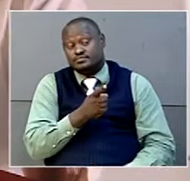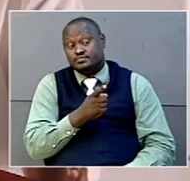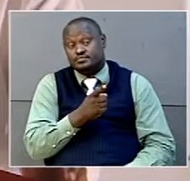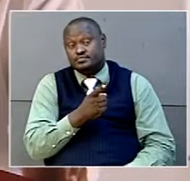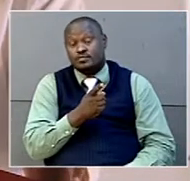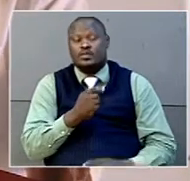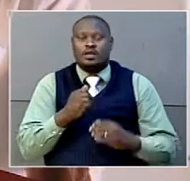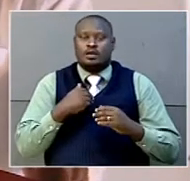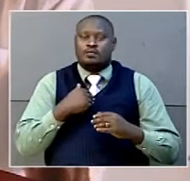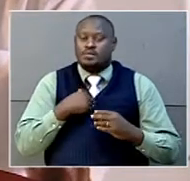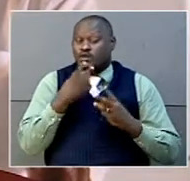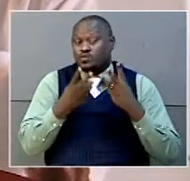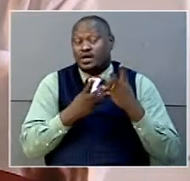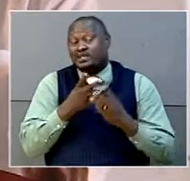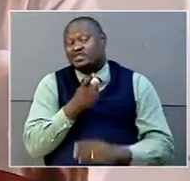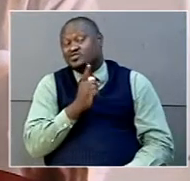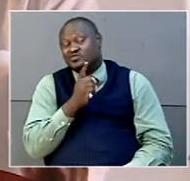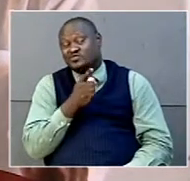I'm very worried about you.